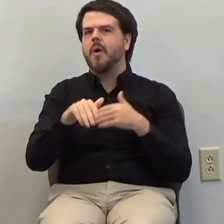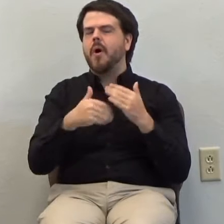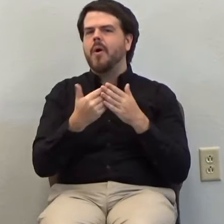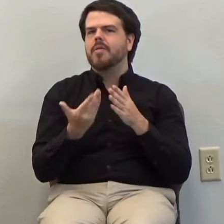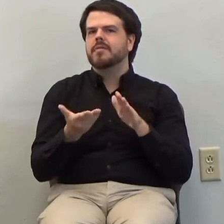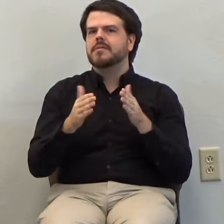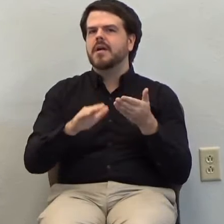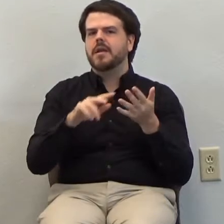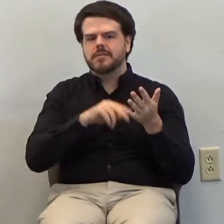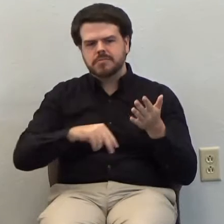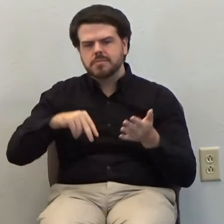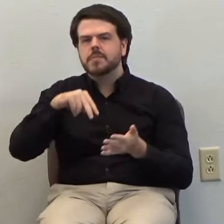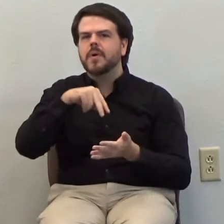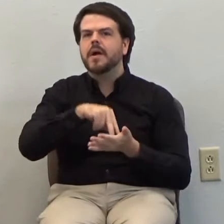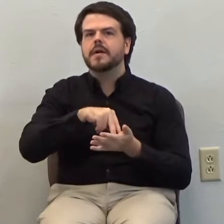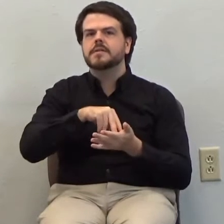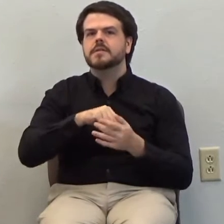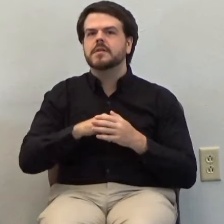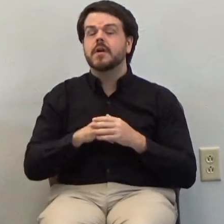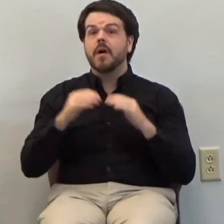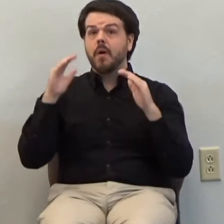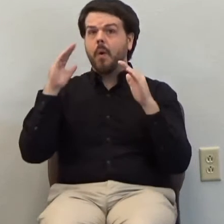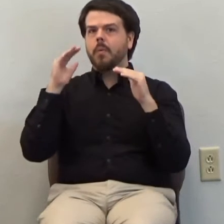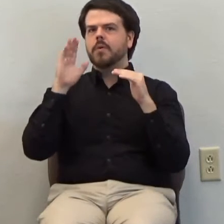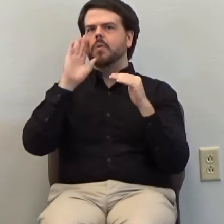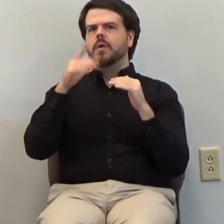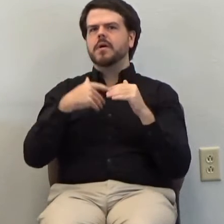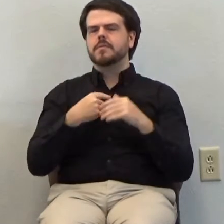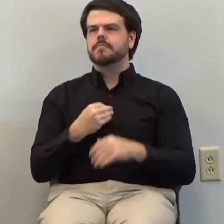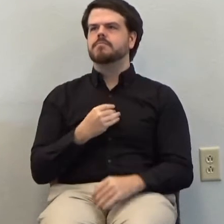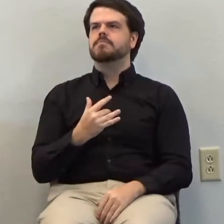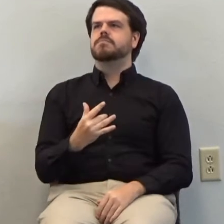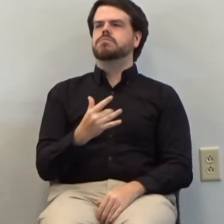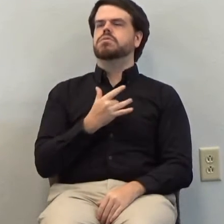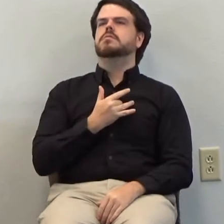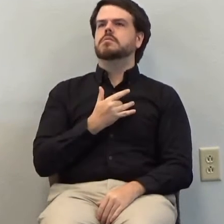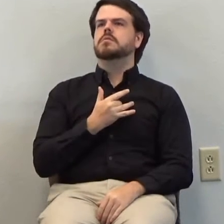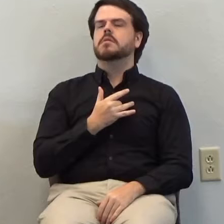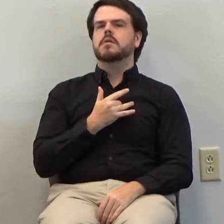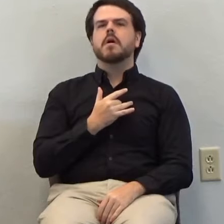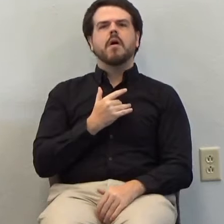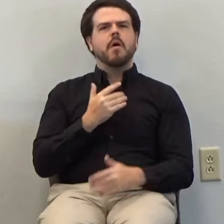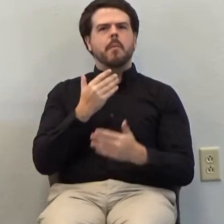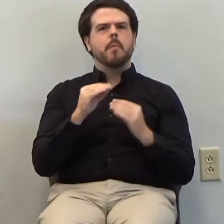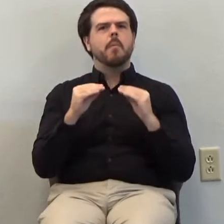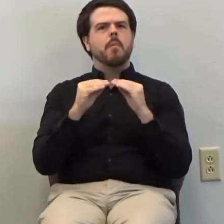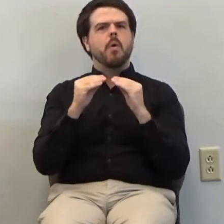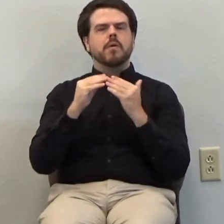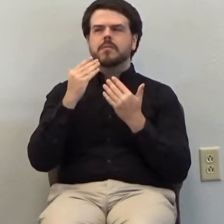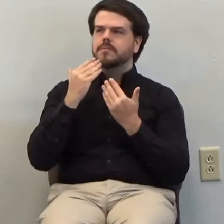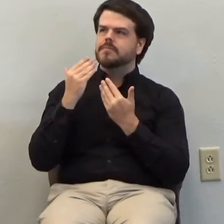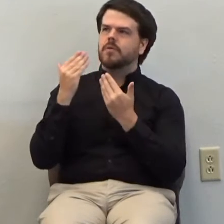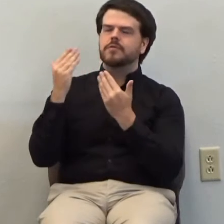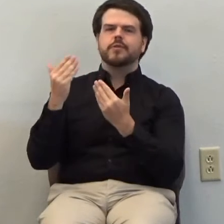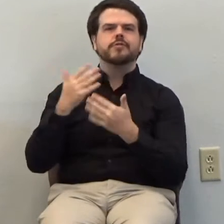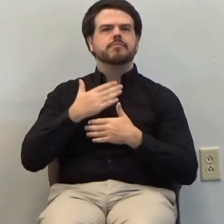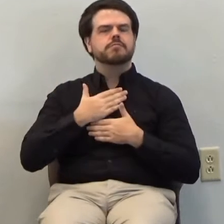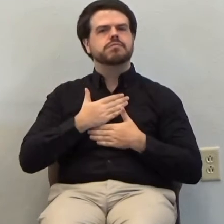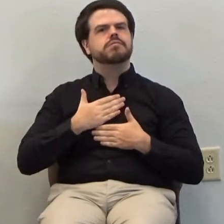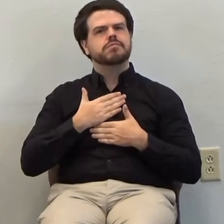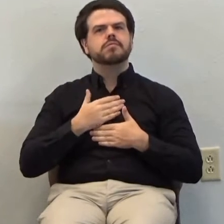gives us a greater, deeper appreciation of His Lordship and of His gloriousness,